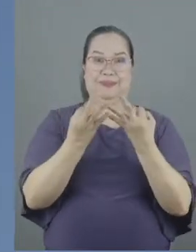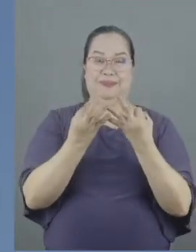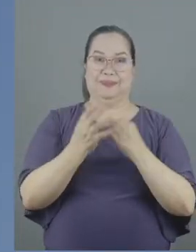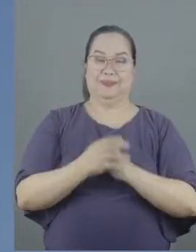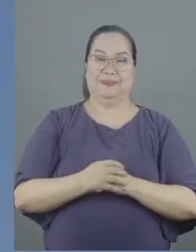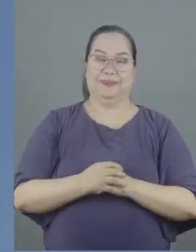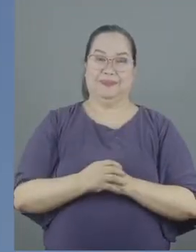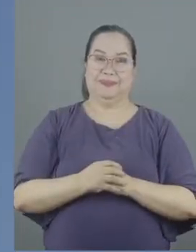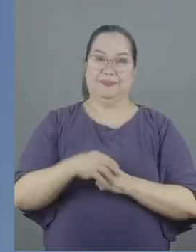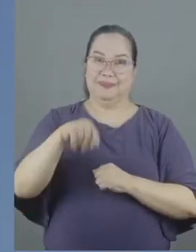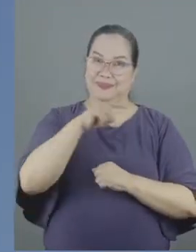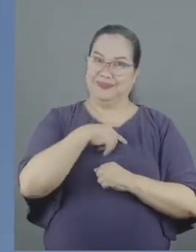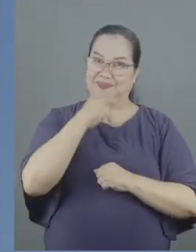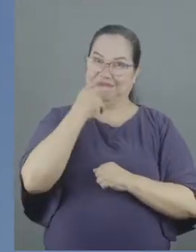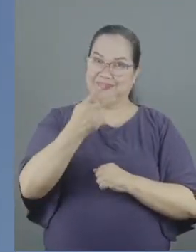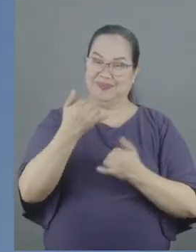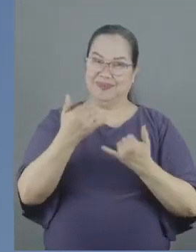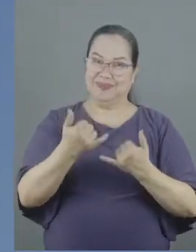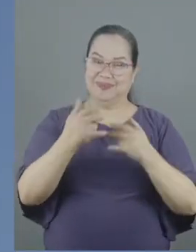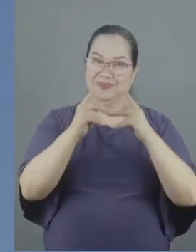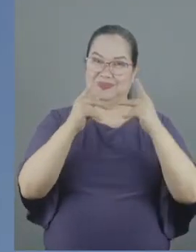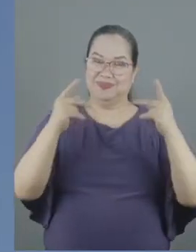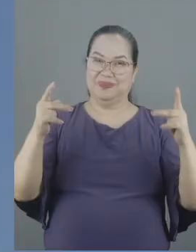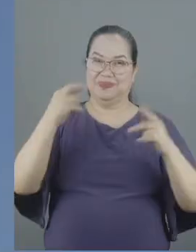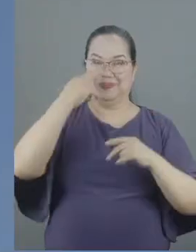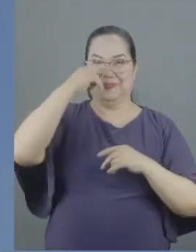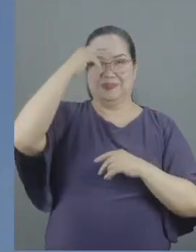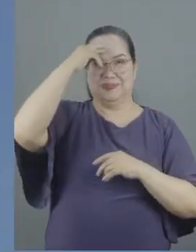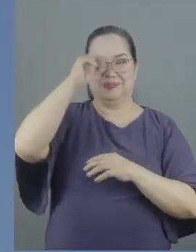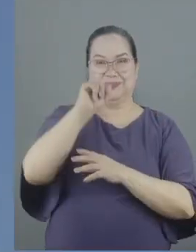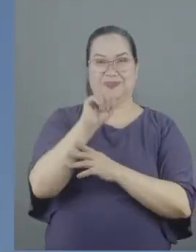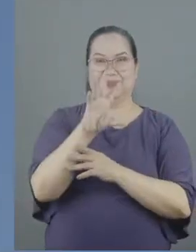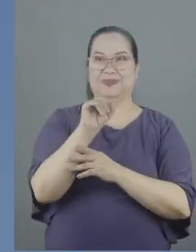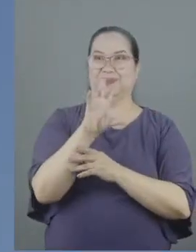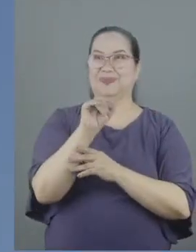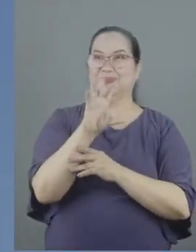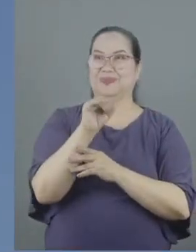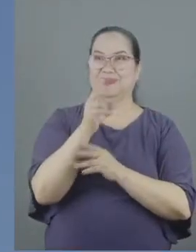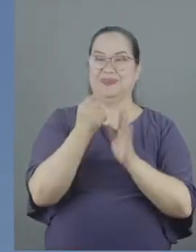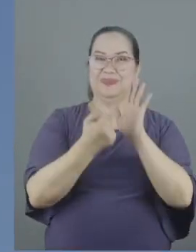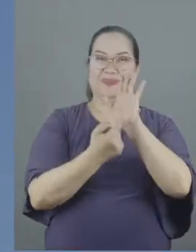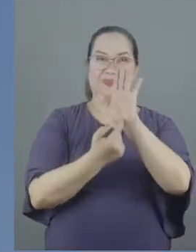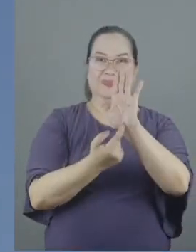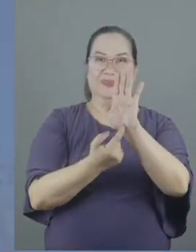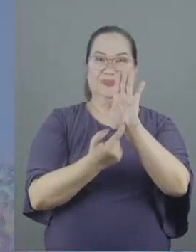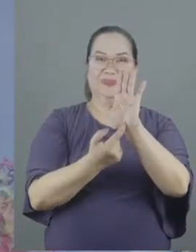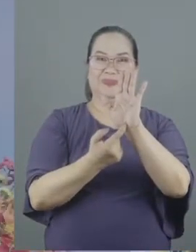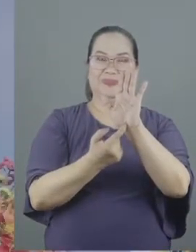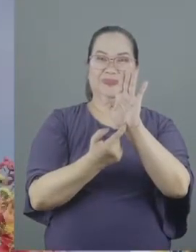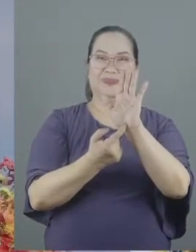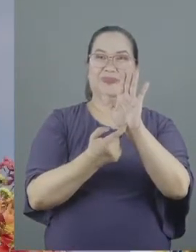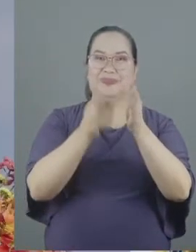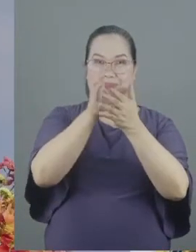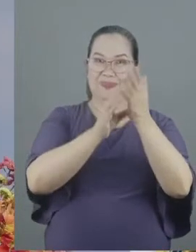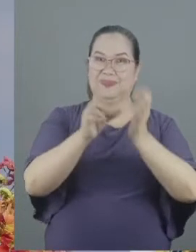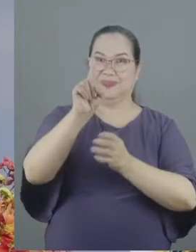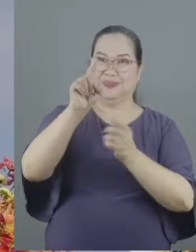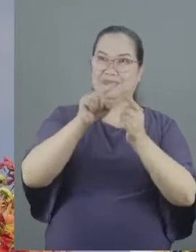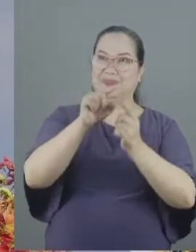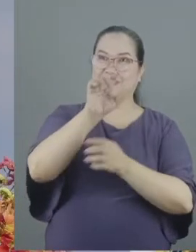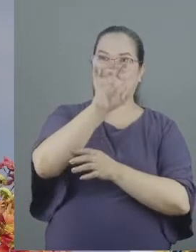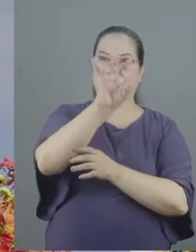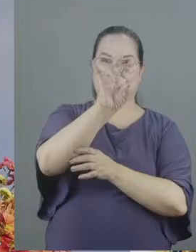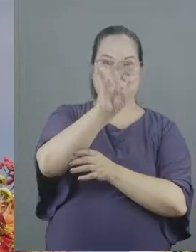As we see in today's passage, Romans 15, can we show that on screen? Romans 15, chapter 1 to 7